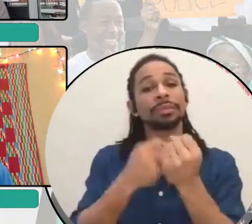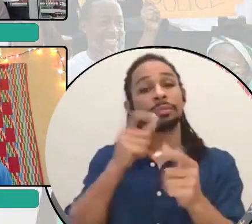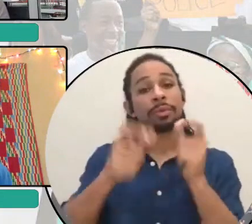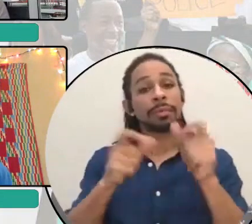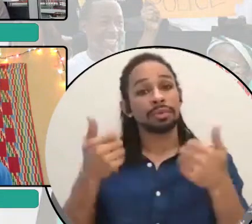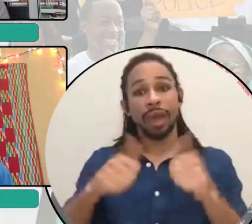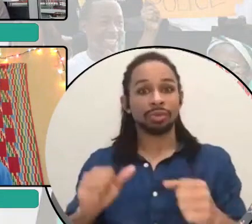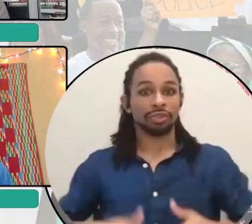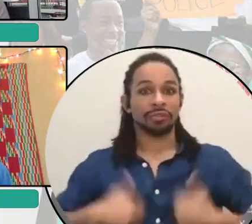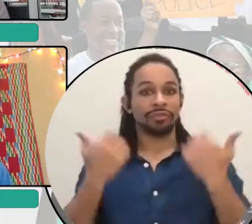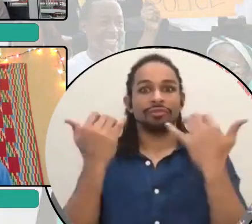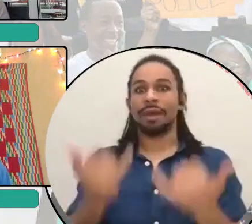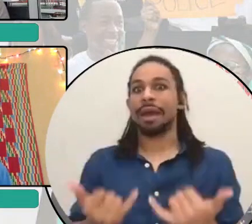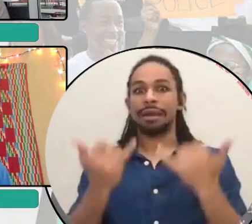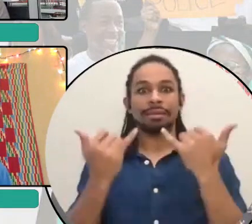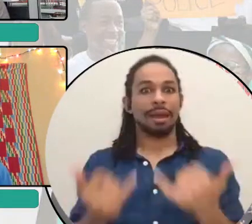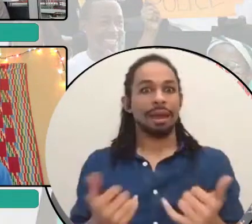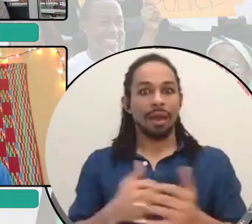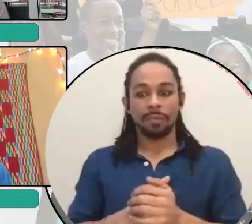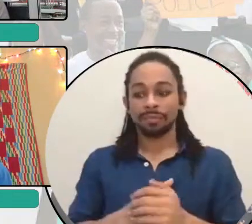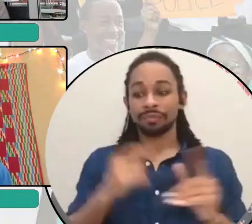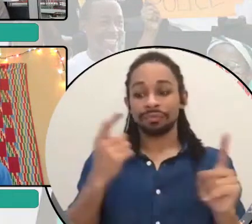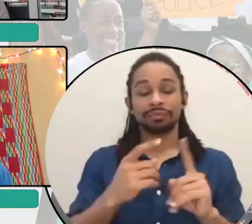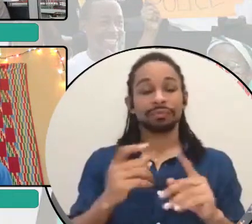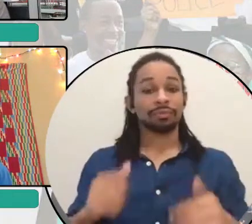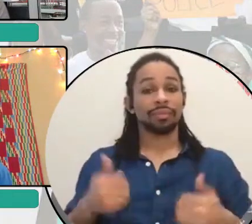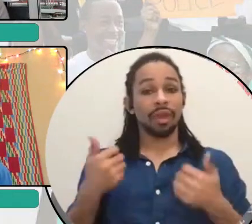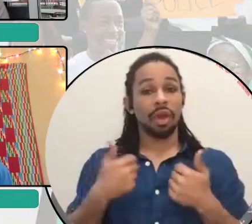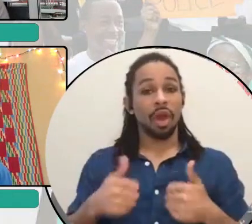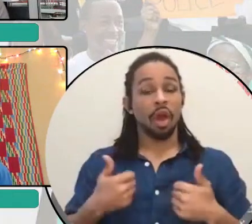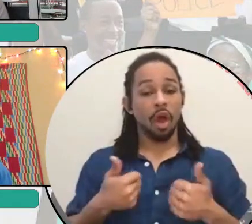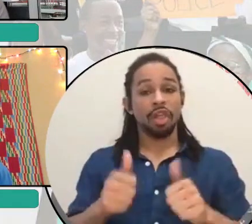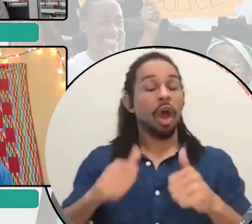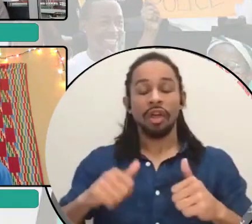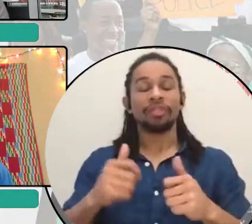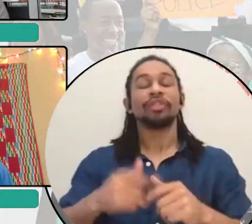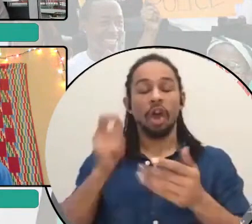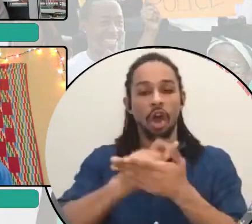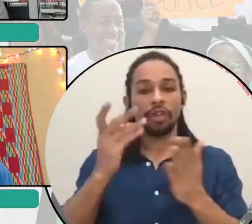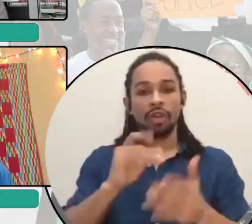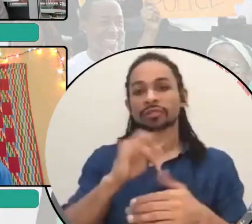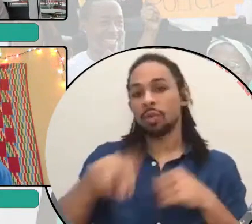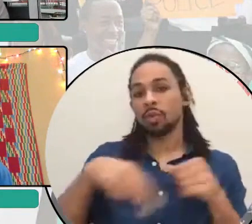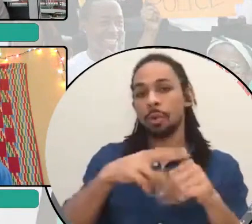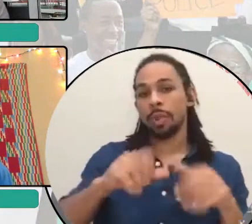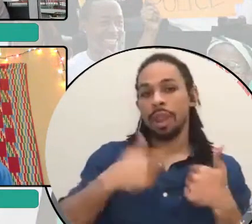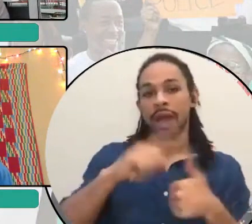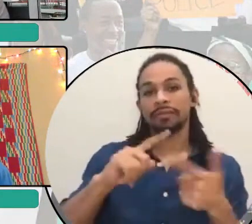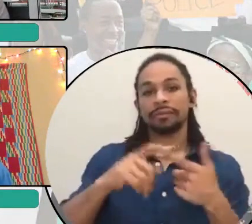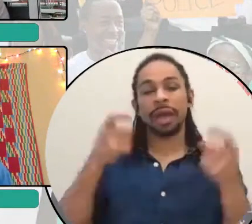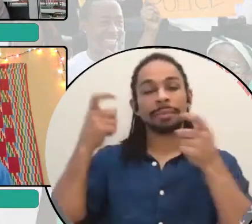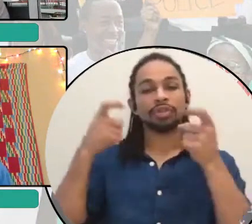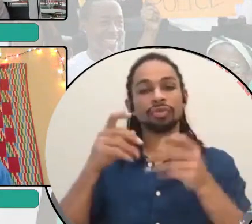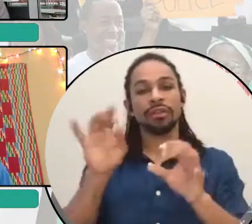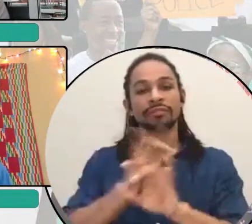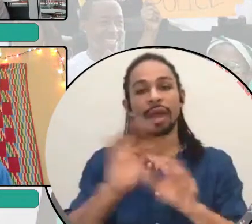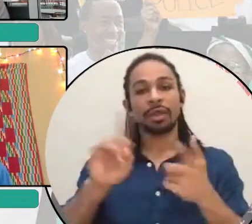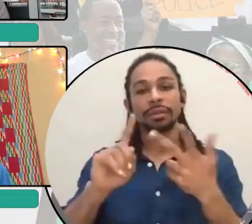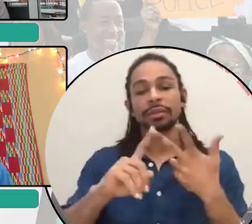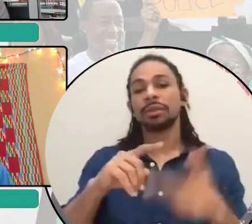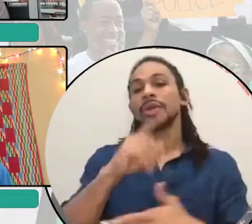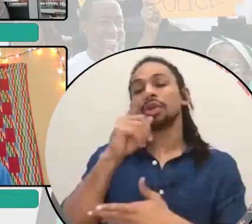right now. He is the author of Normal Life, Administrative Violence, Critical Trans Politics,